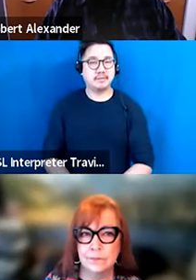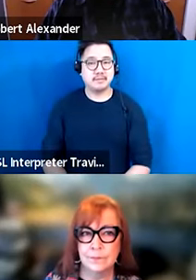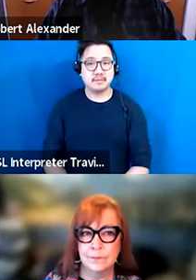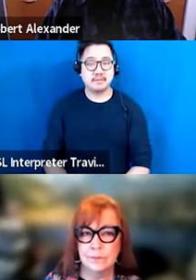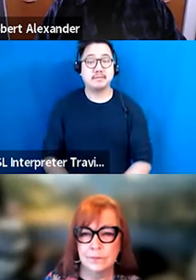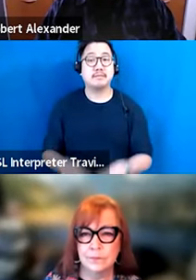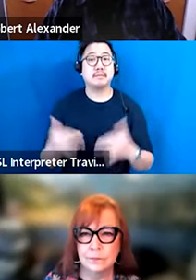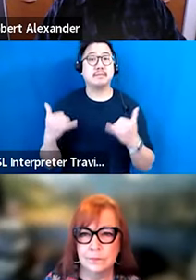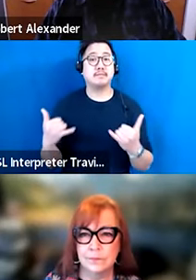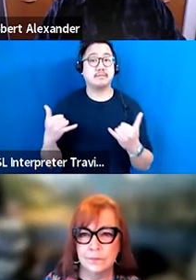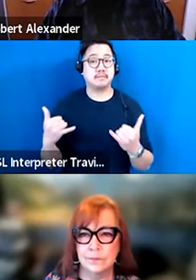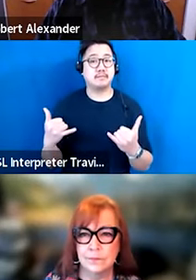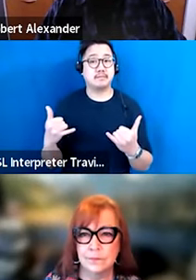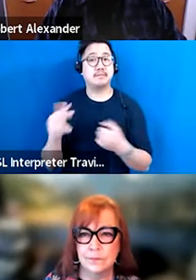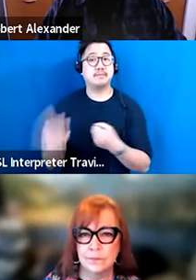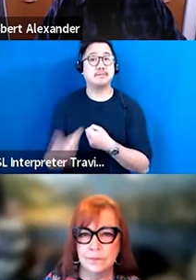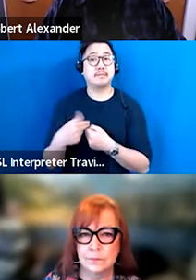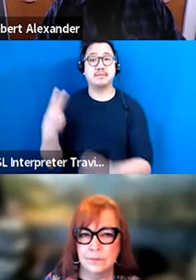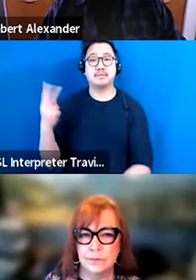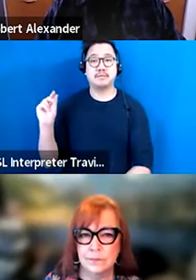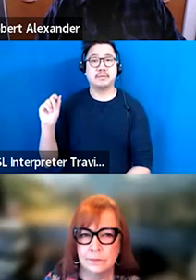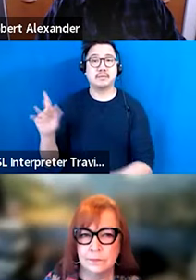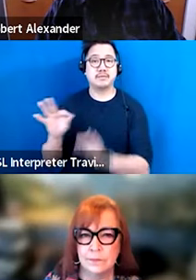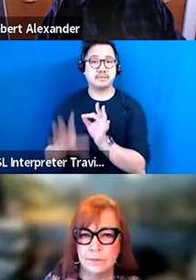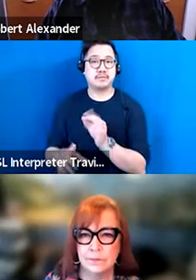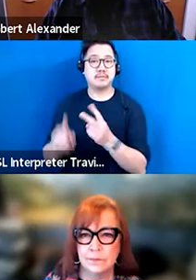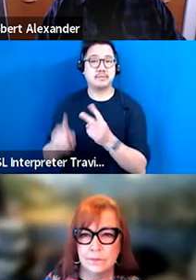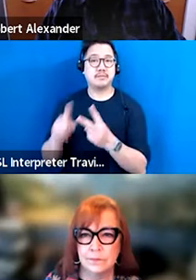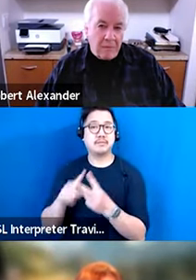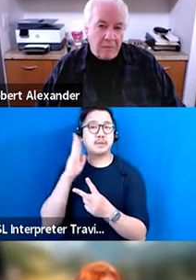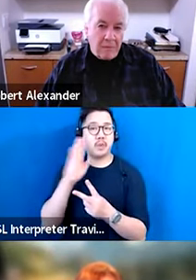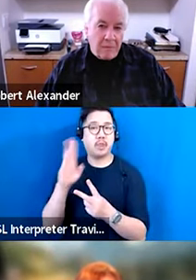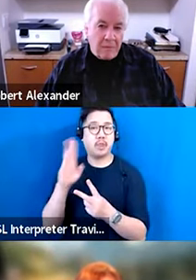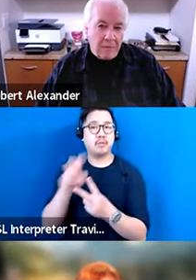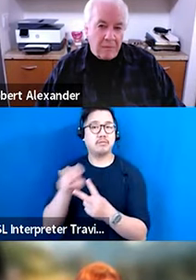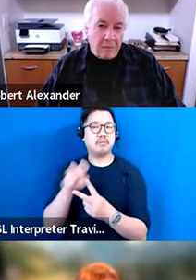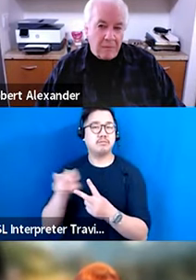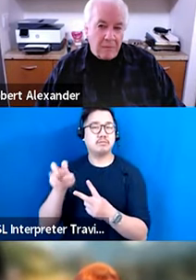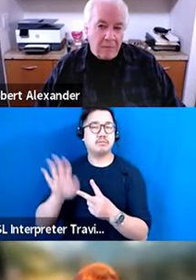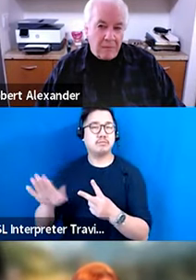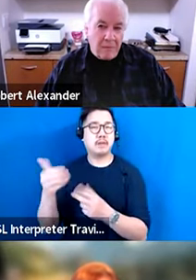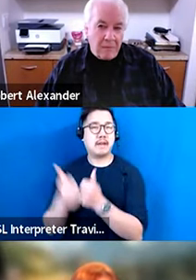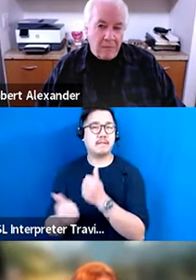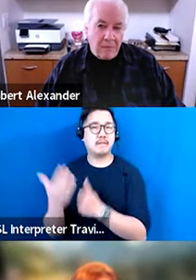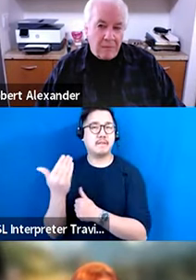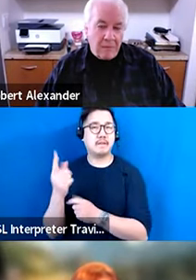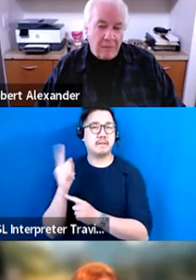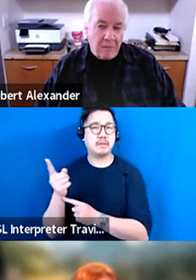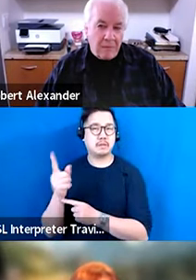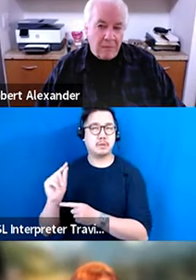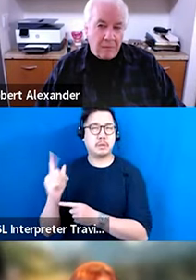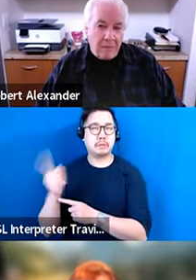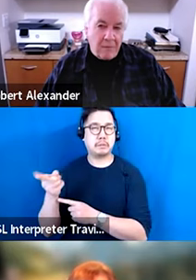Today we are joined by two ASL interpreters who will be switching on and off screen approximately every 15 to 20 minutes.